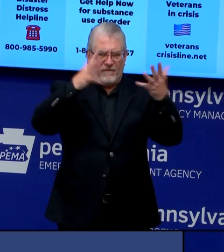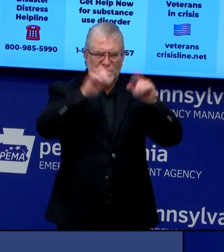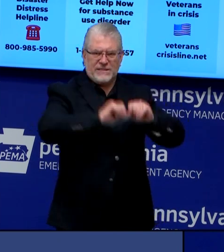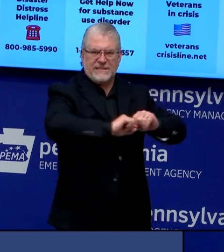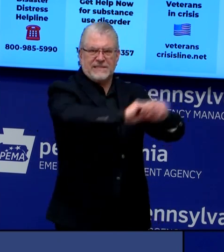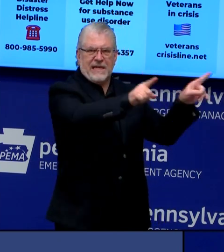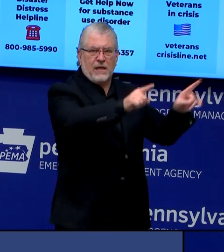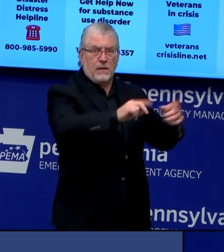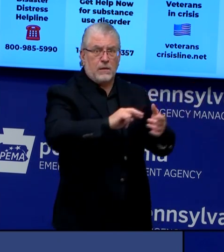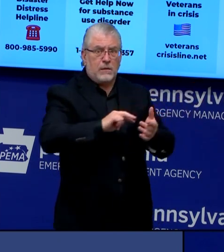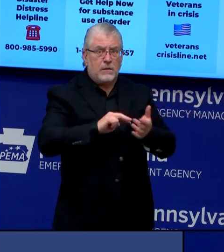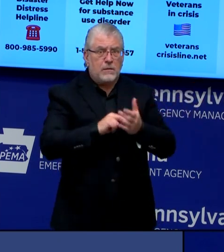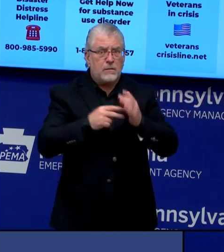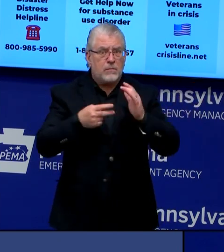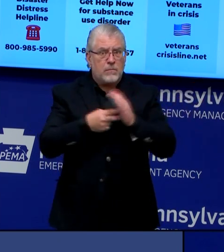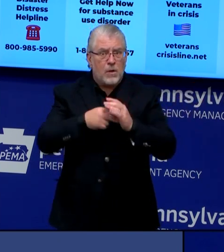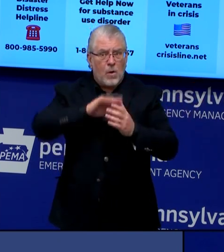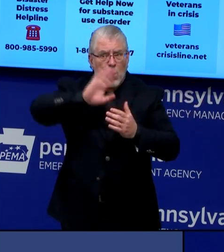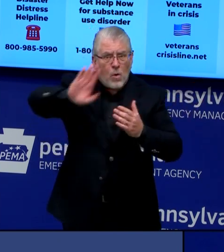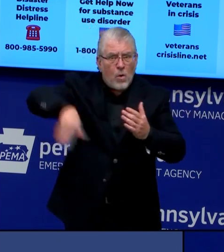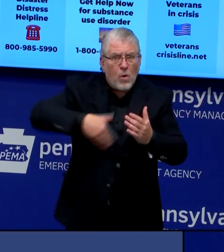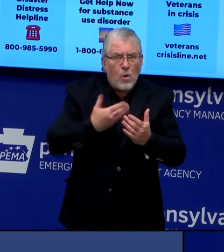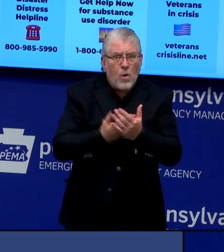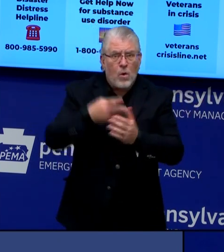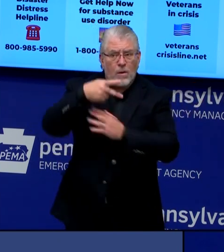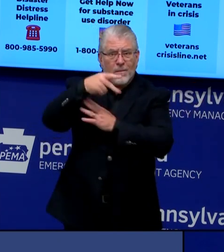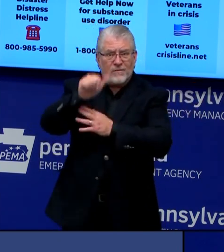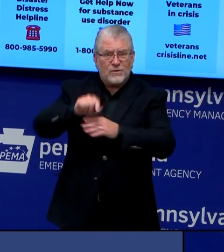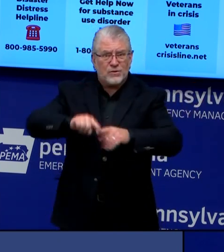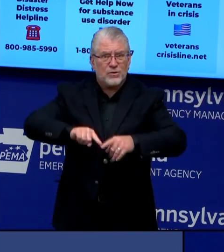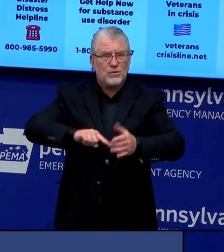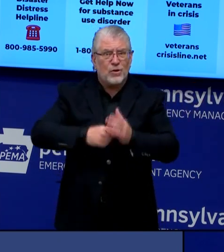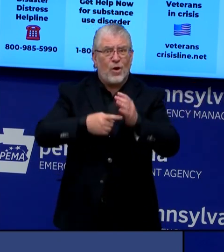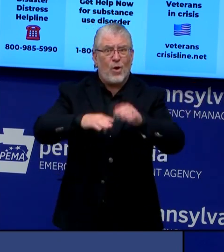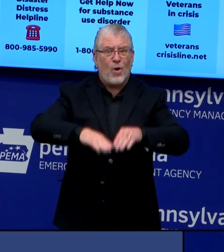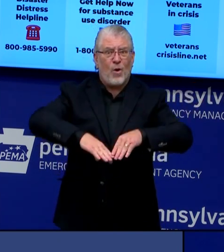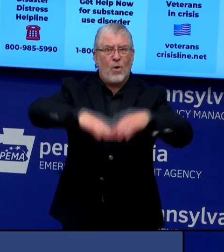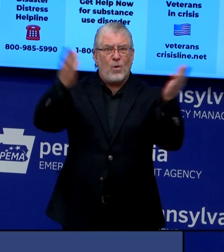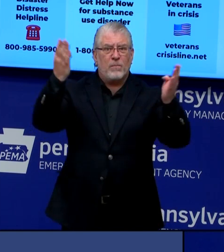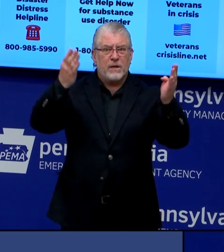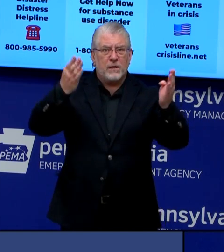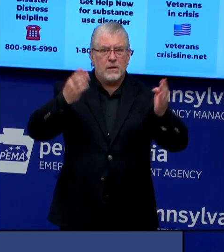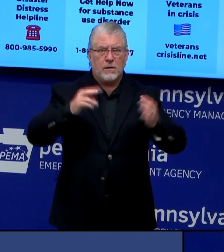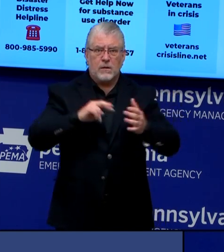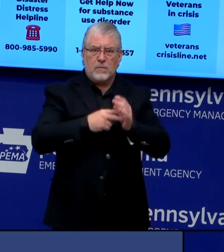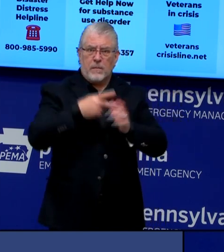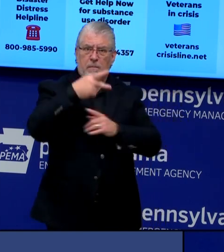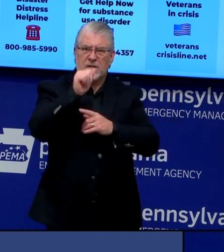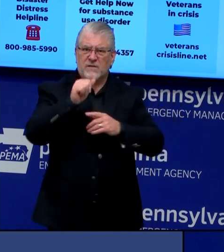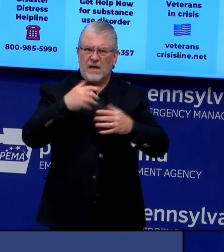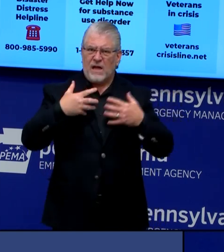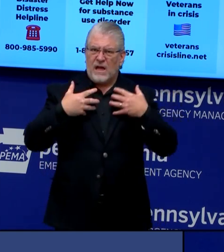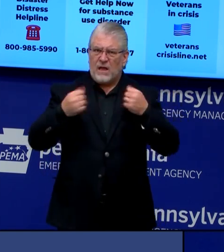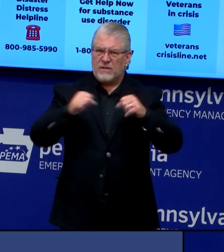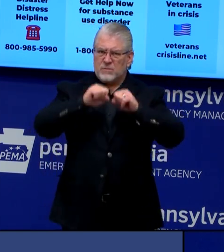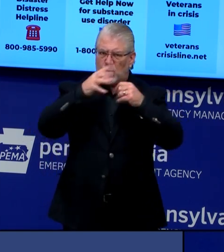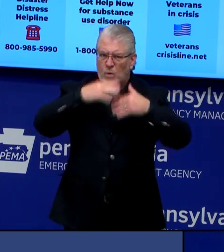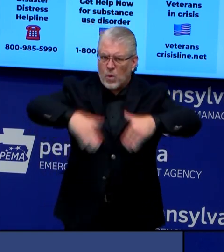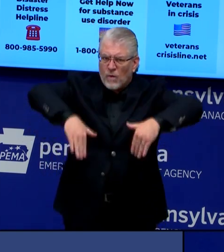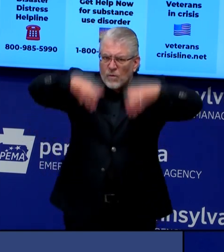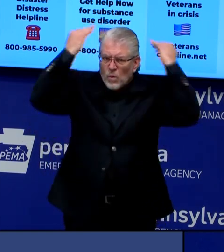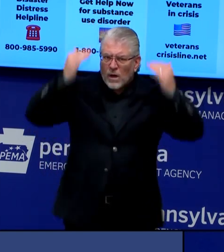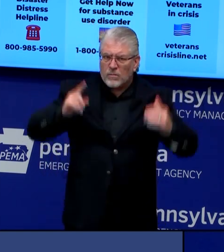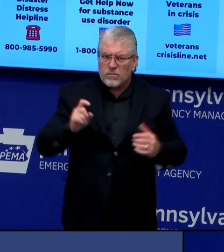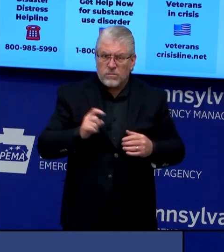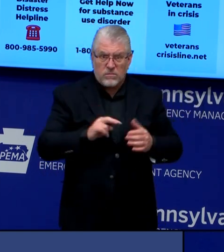of economic activity immediately, saying Pennsylvania's health systems have not been overwhelmed. Does May 8th remain the earliest date some regions of